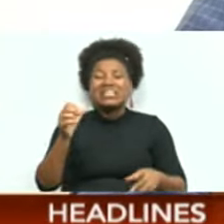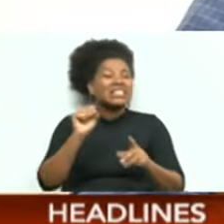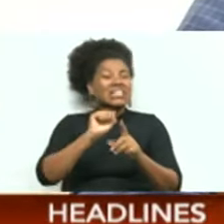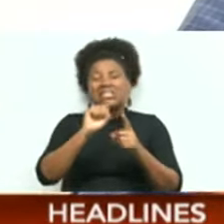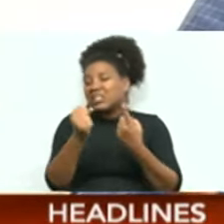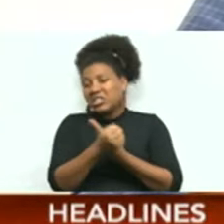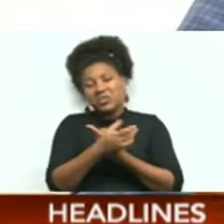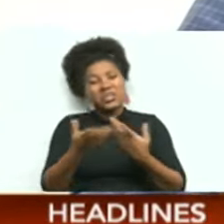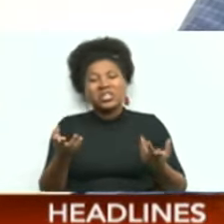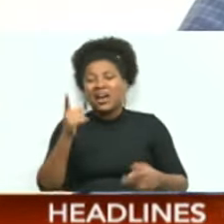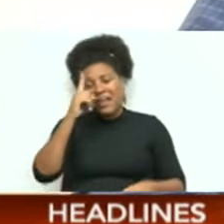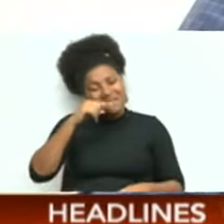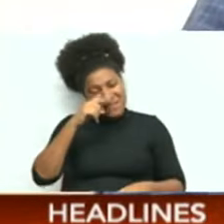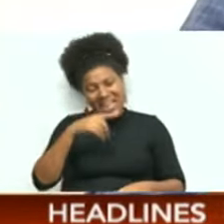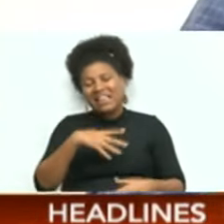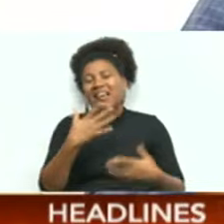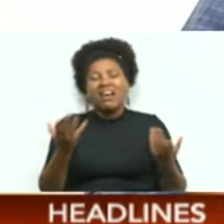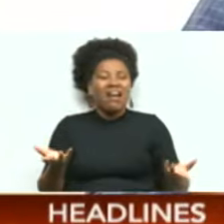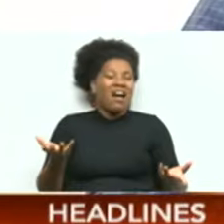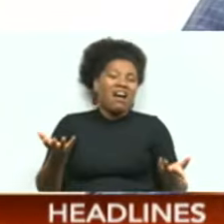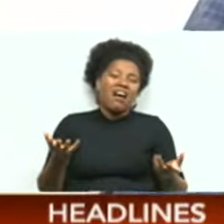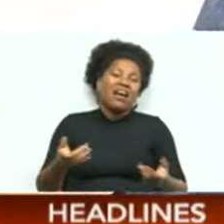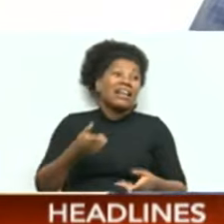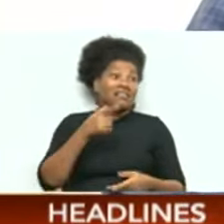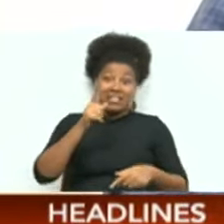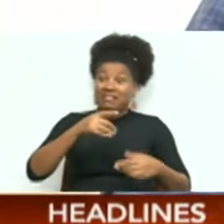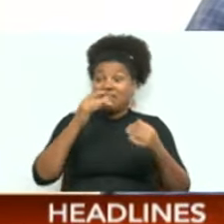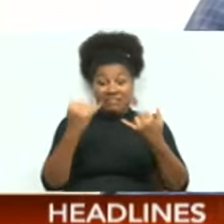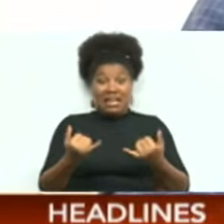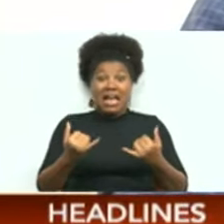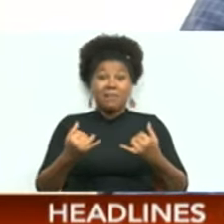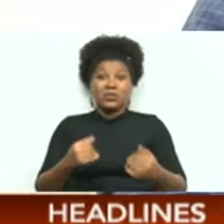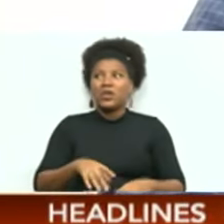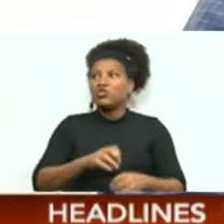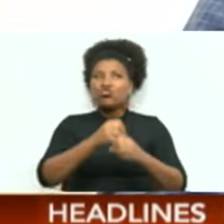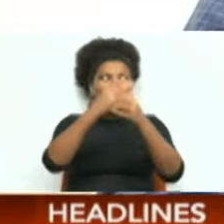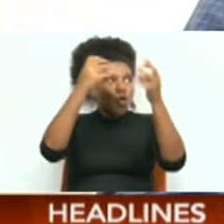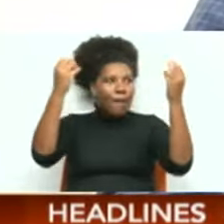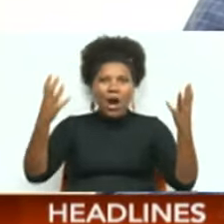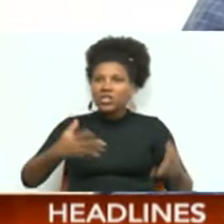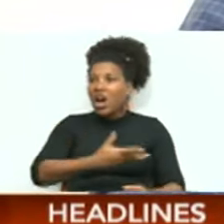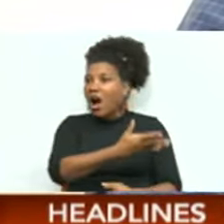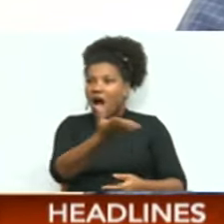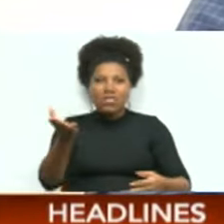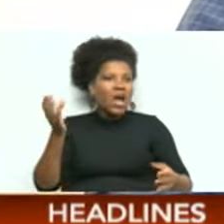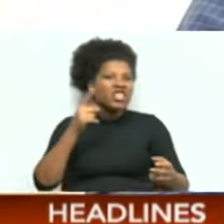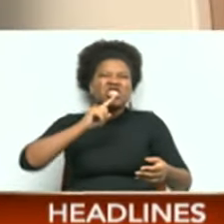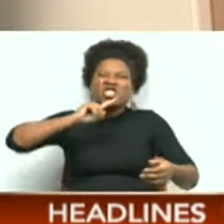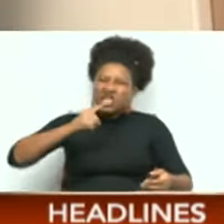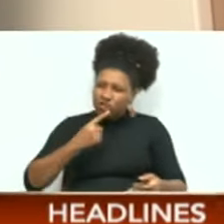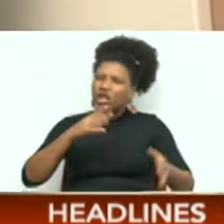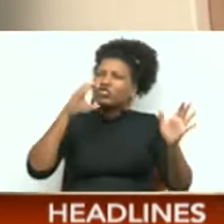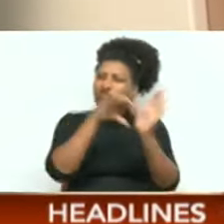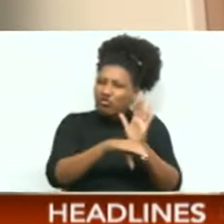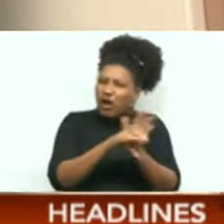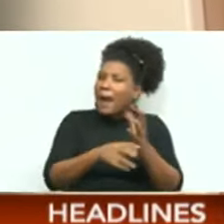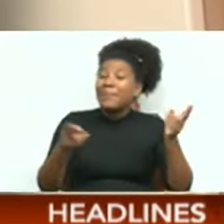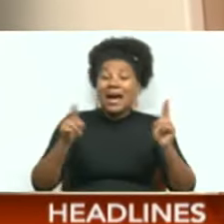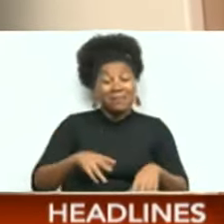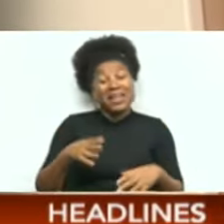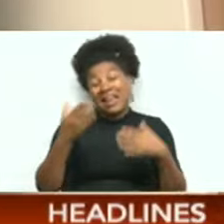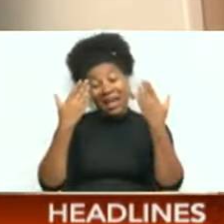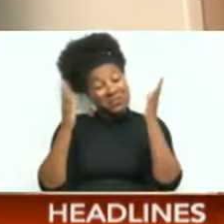or unregistered dentist. In these days of the other crime issues we have, I don't think it's going to be a high priority. Here's how you can